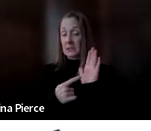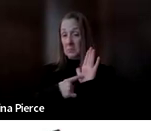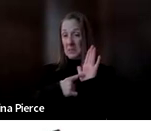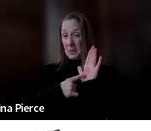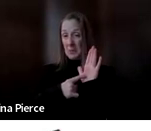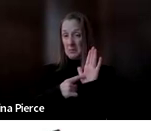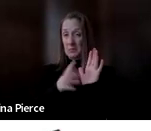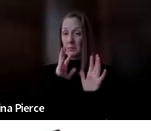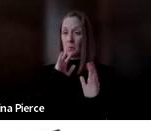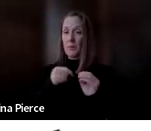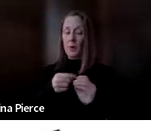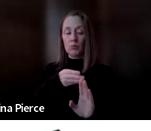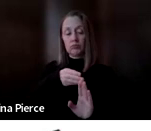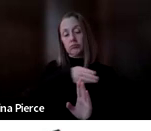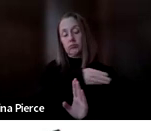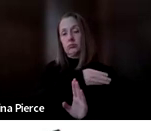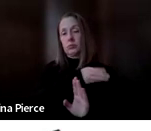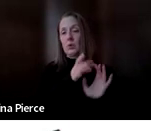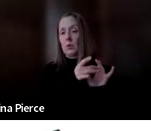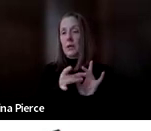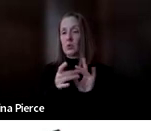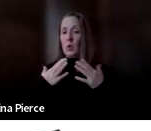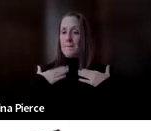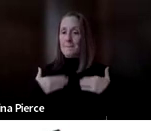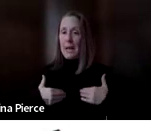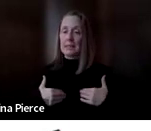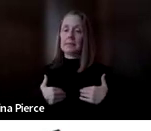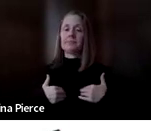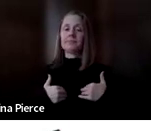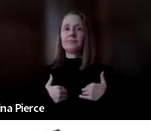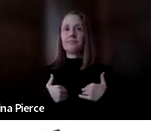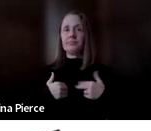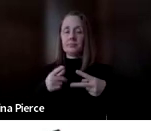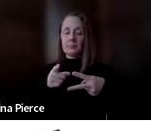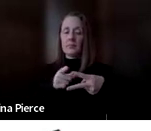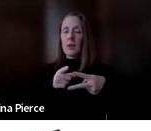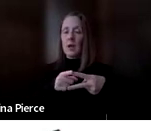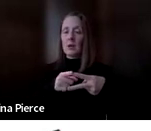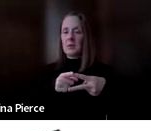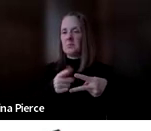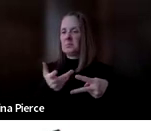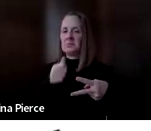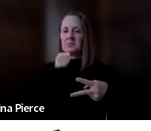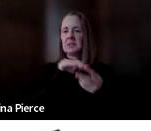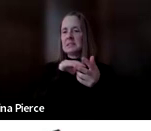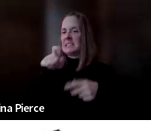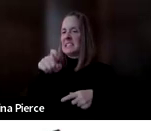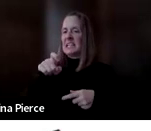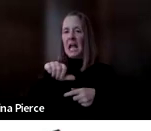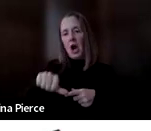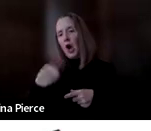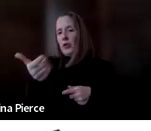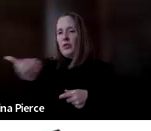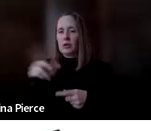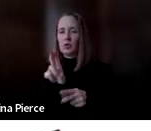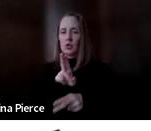previously related to the body. So unaided AAC doesn't need any external items or tools. You only use your